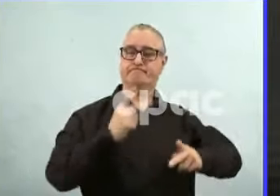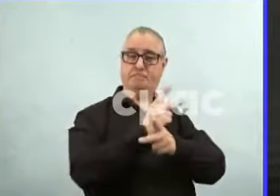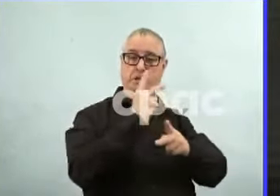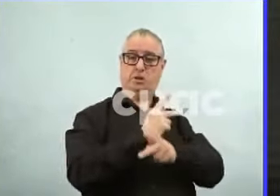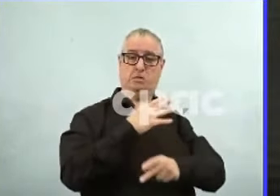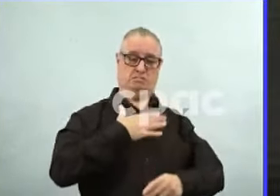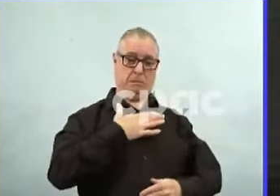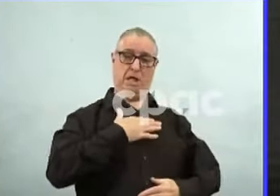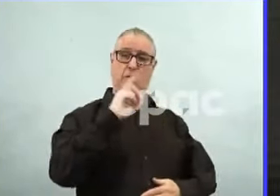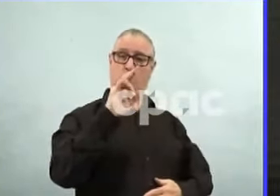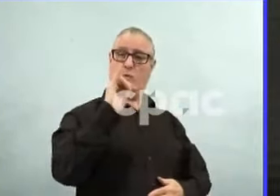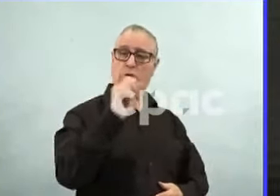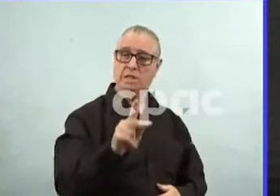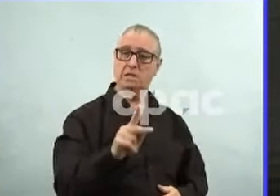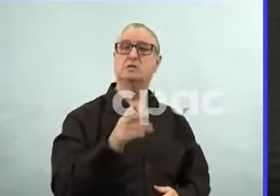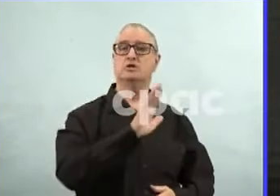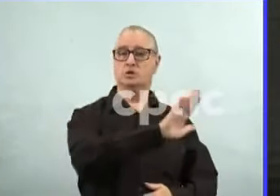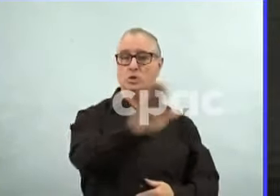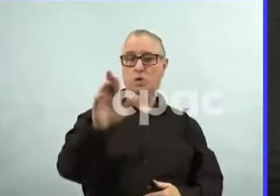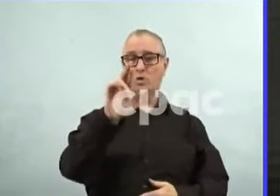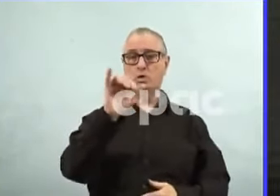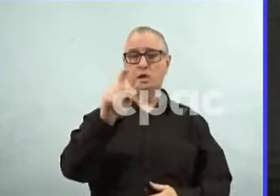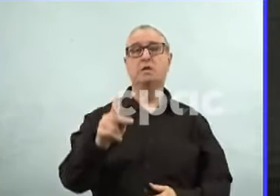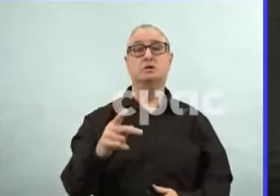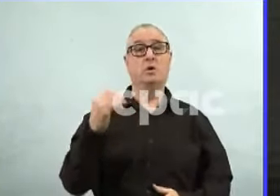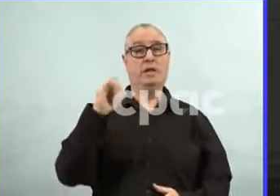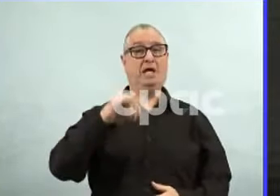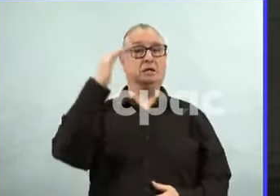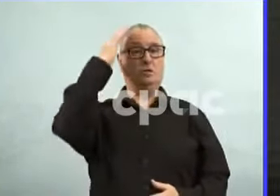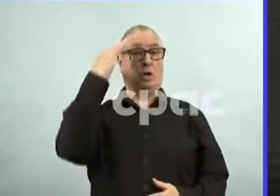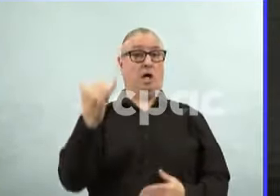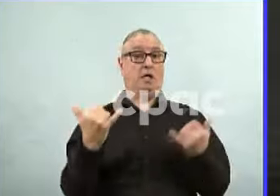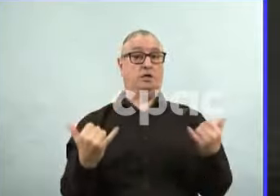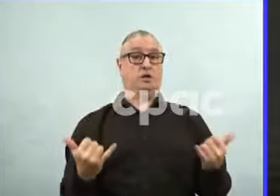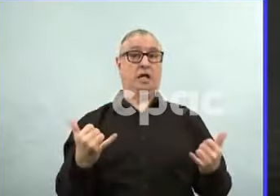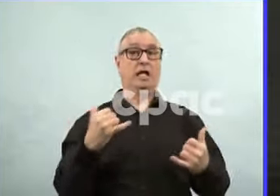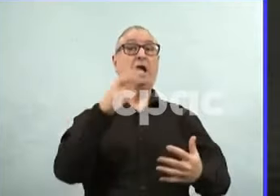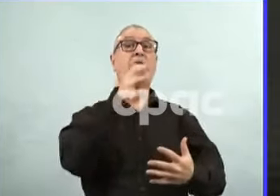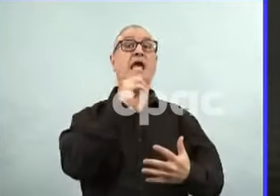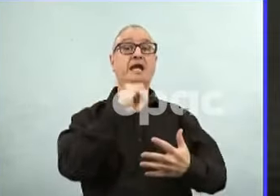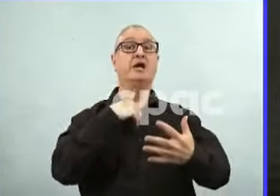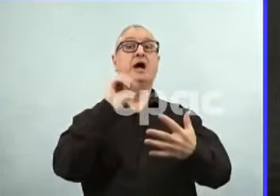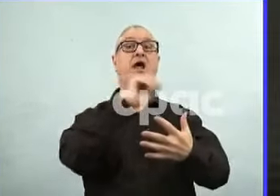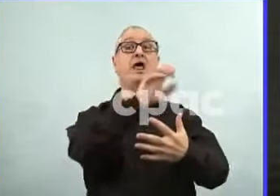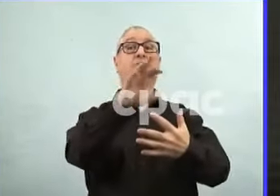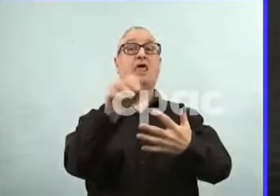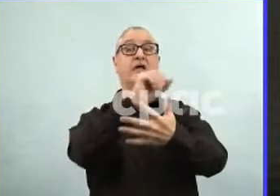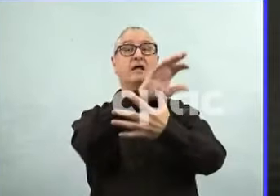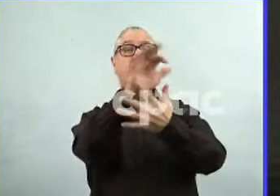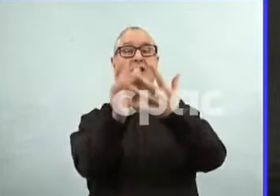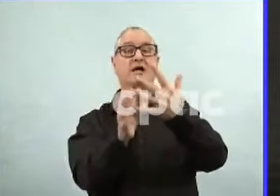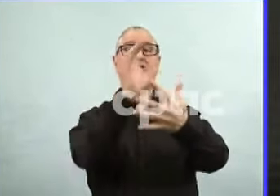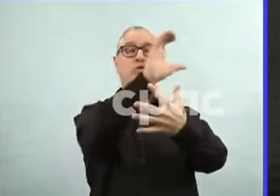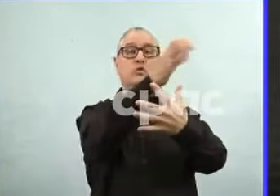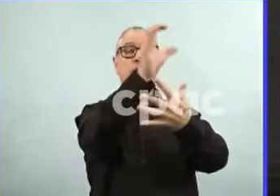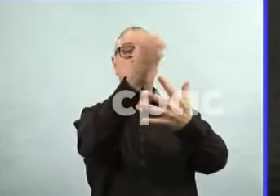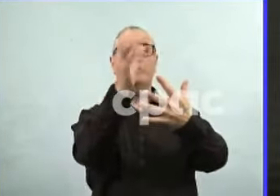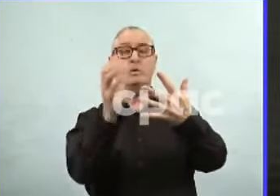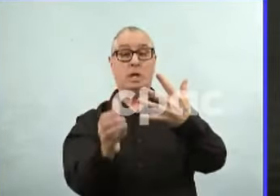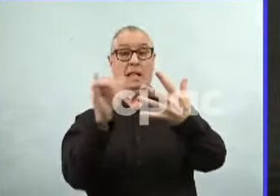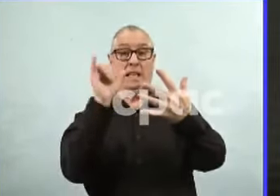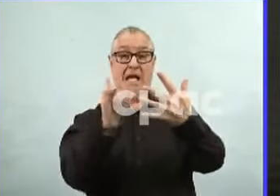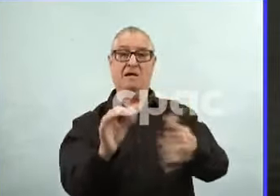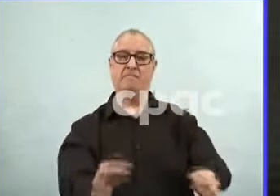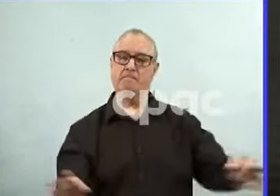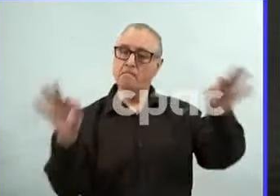relation to these different groups of individuals should seek testing and treatment if they develop symptoms. And I would want the media to